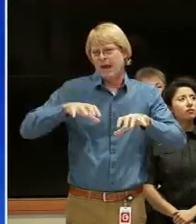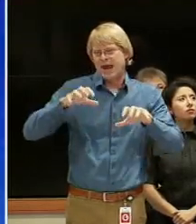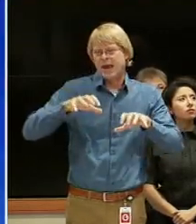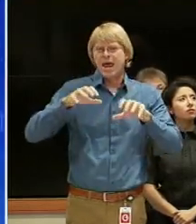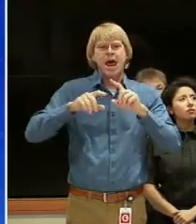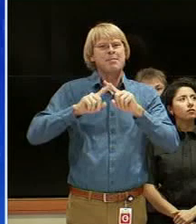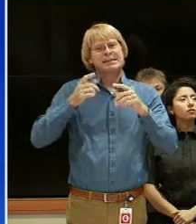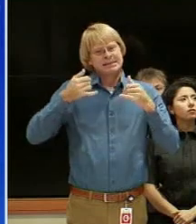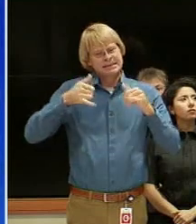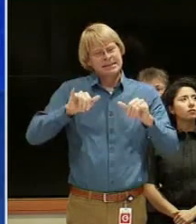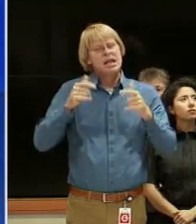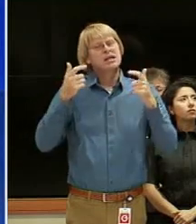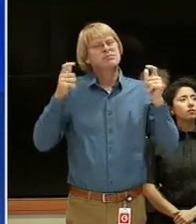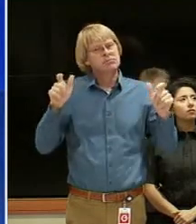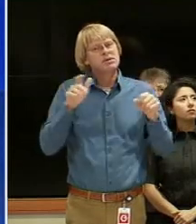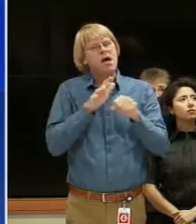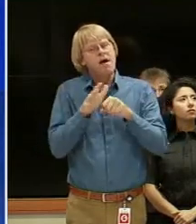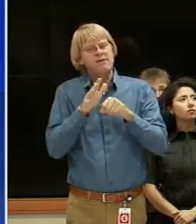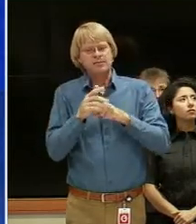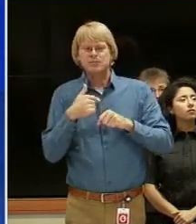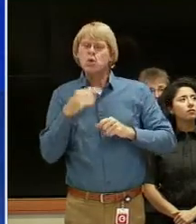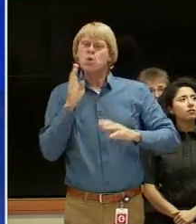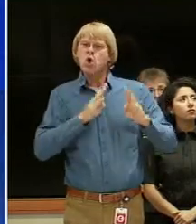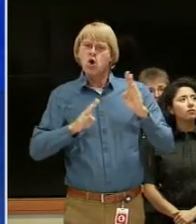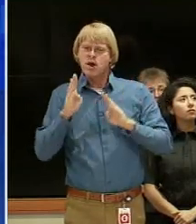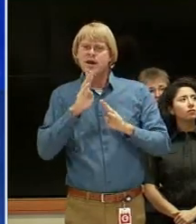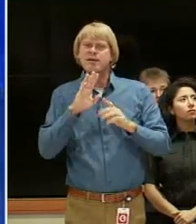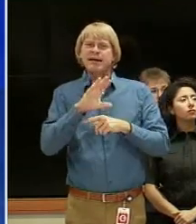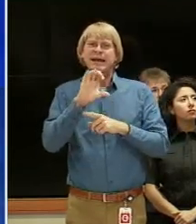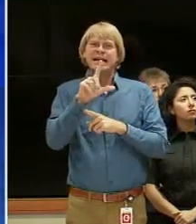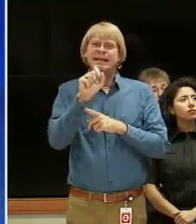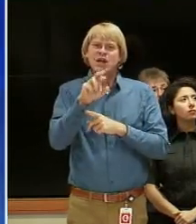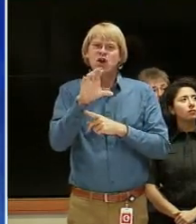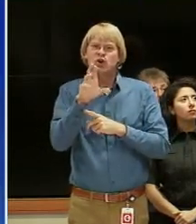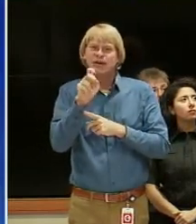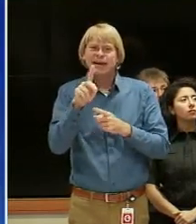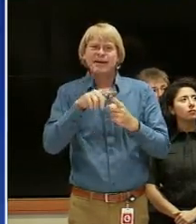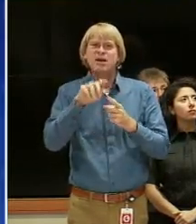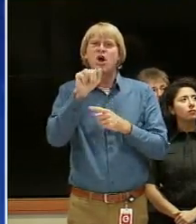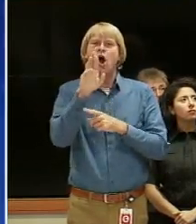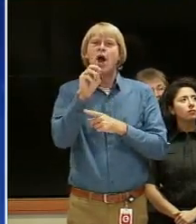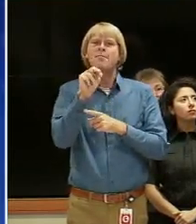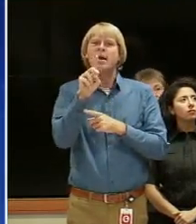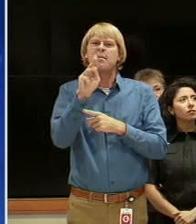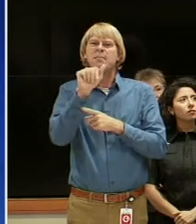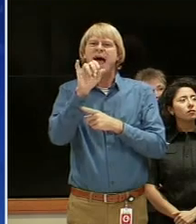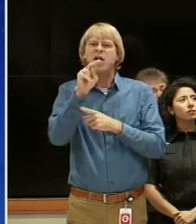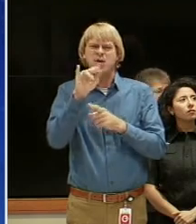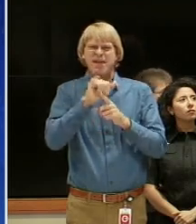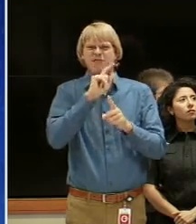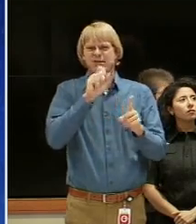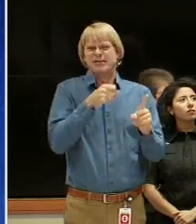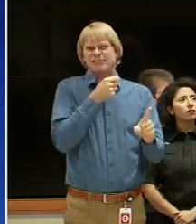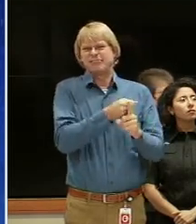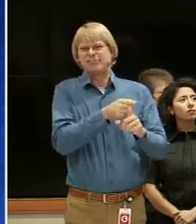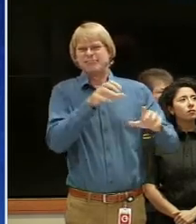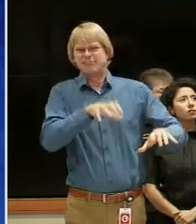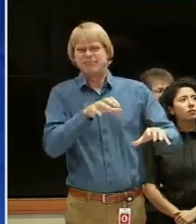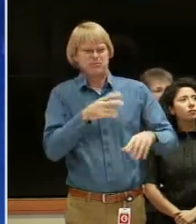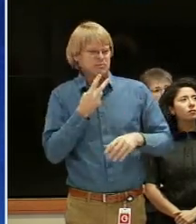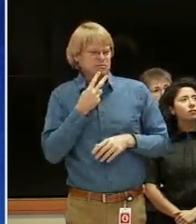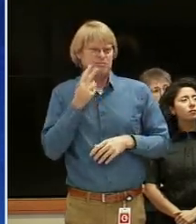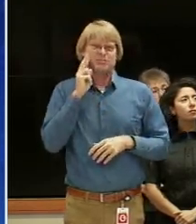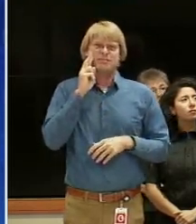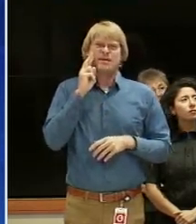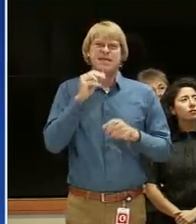but it is still significant enough that I am worried about Clear Creek Armond Bayou those areas that were so hard hit a